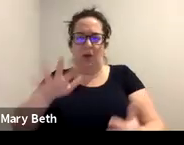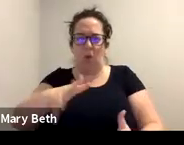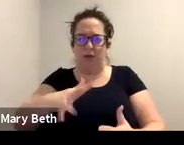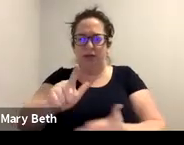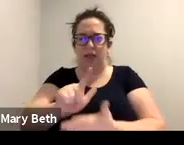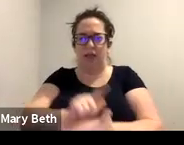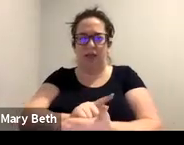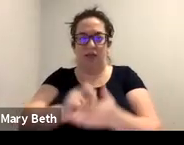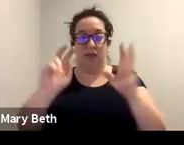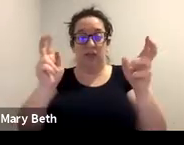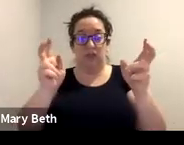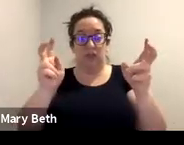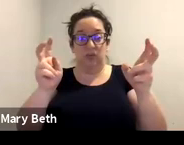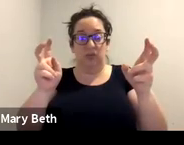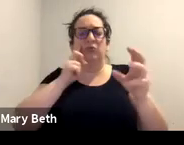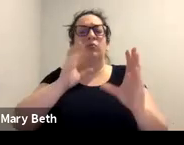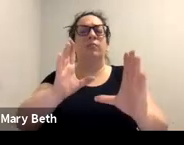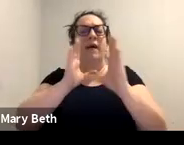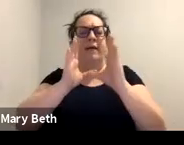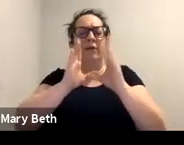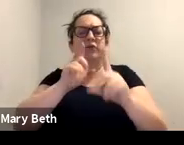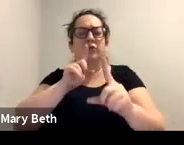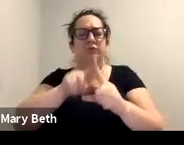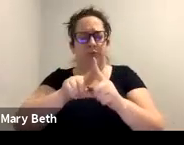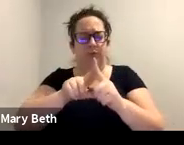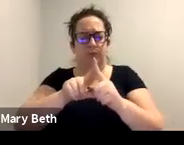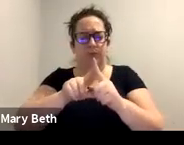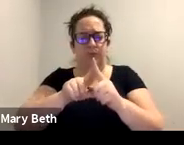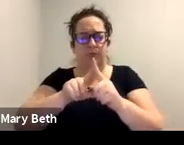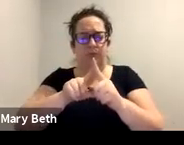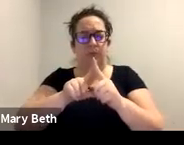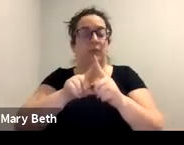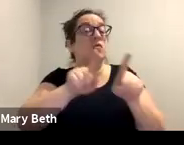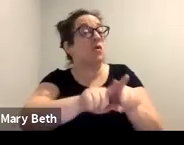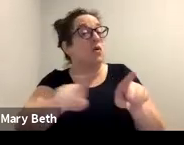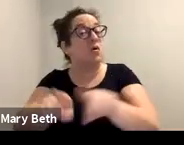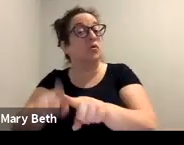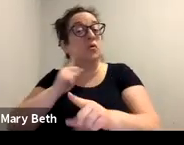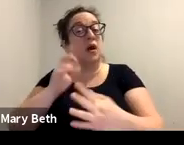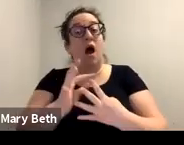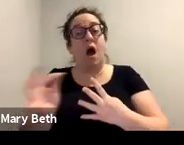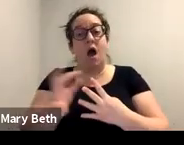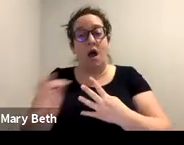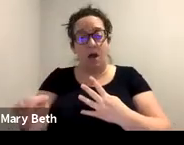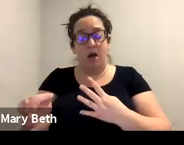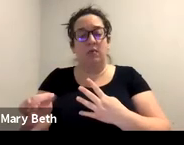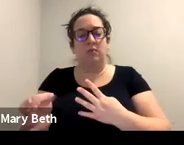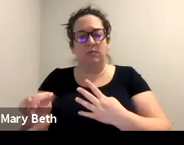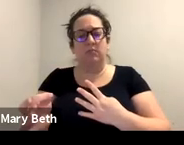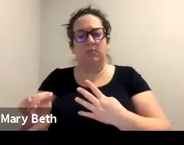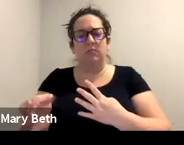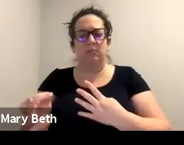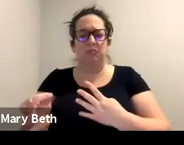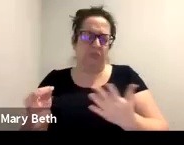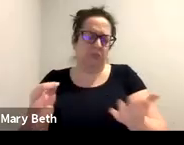be paying attention to, um, and an option that a survivor may really want to explore with you.